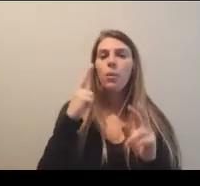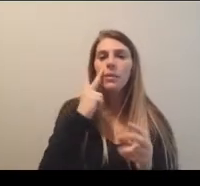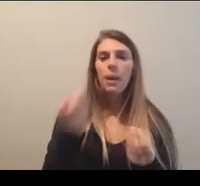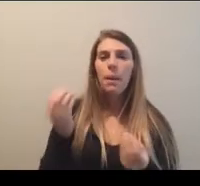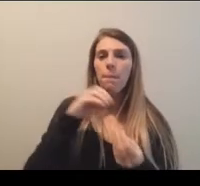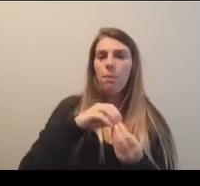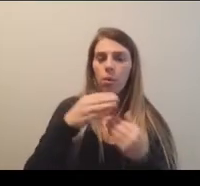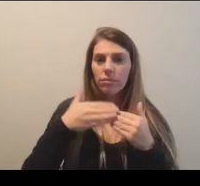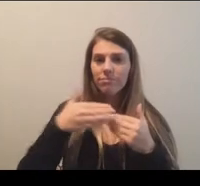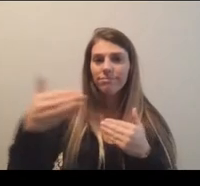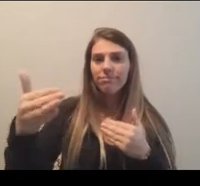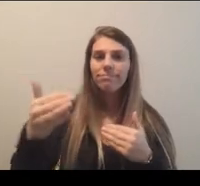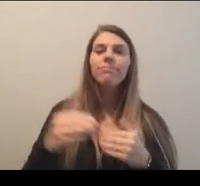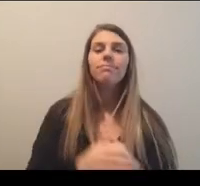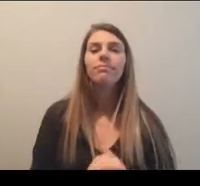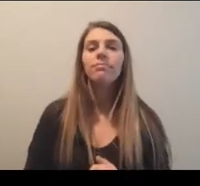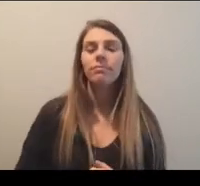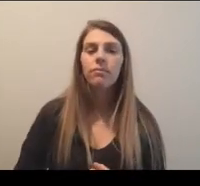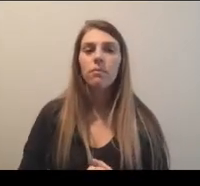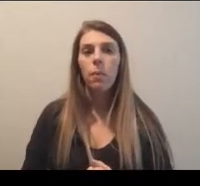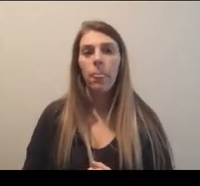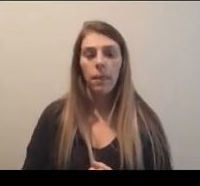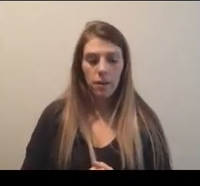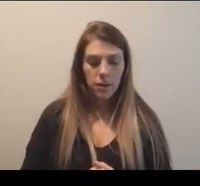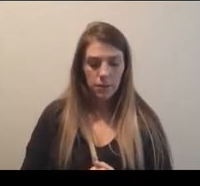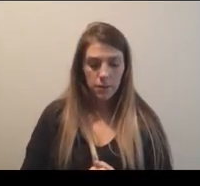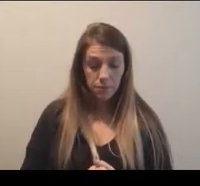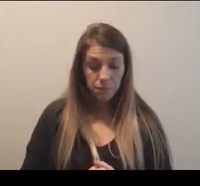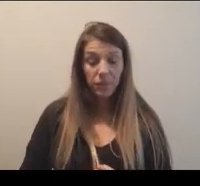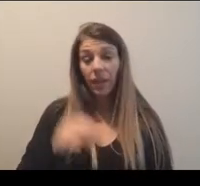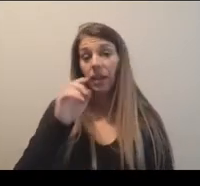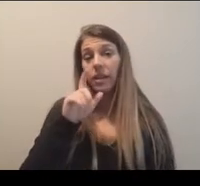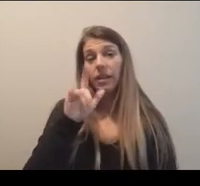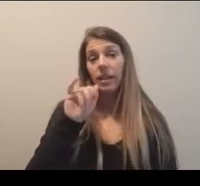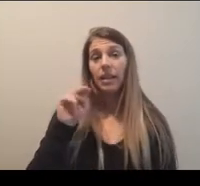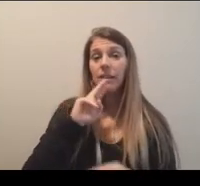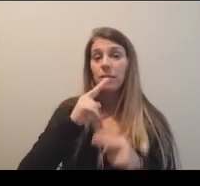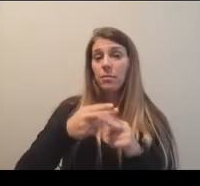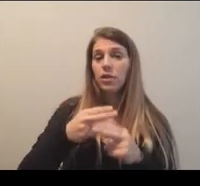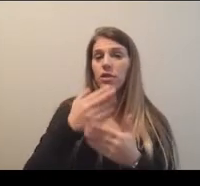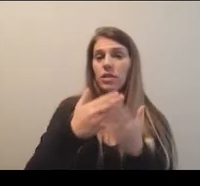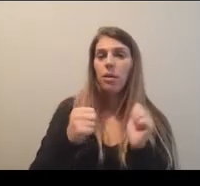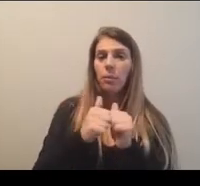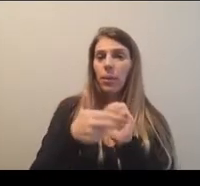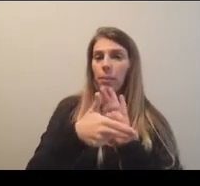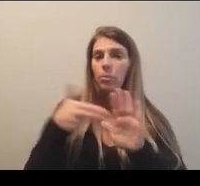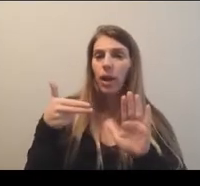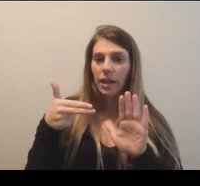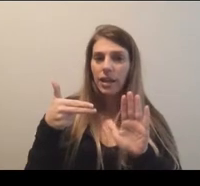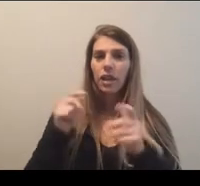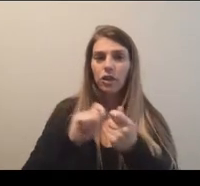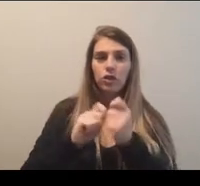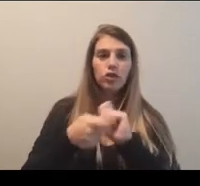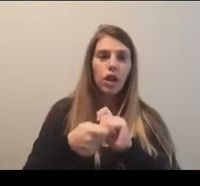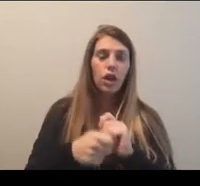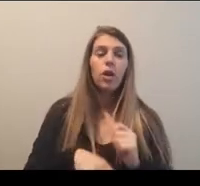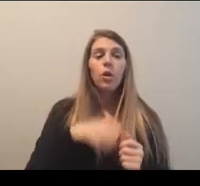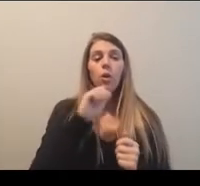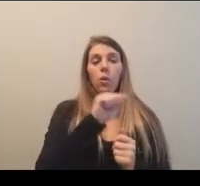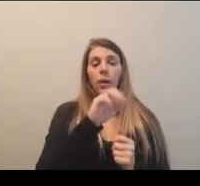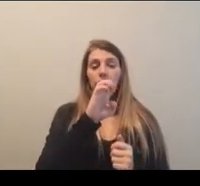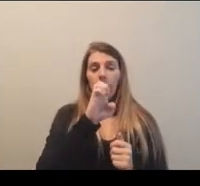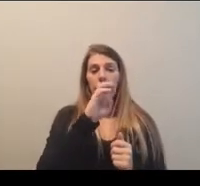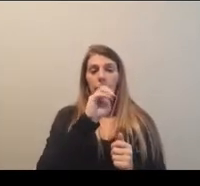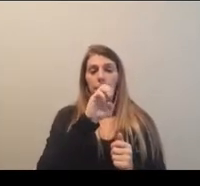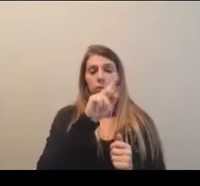in that area going forward as well. Um, and then as Lynn noted, some of the changes around branding, you know, with Dr. Emmert's support,